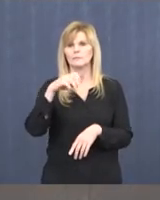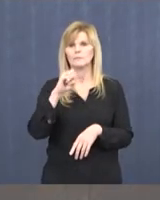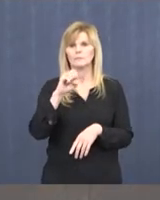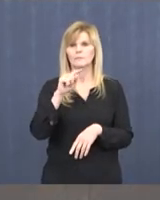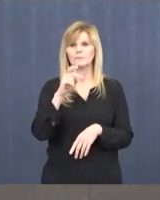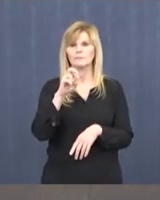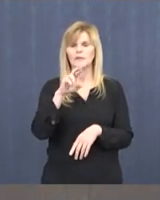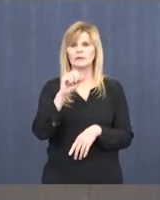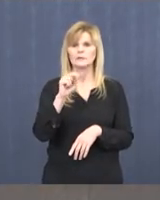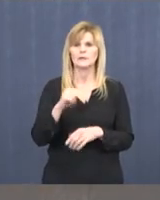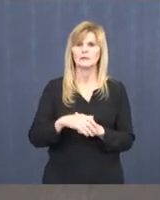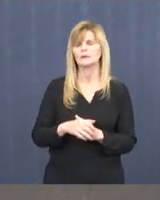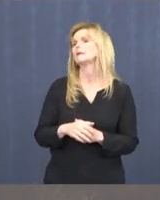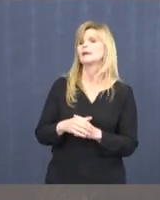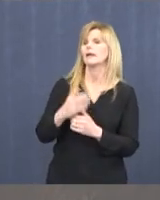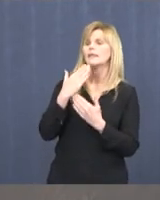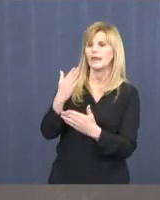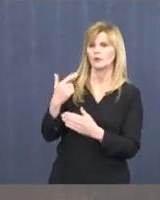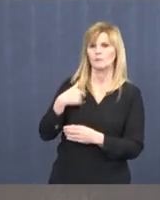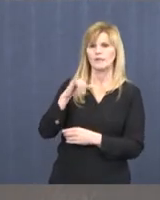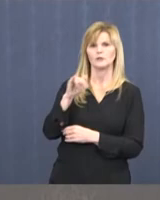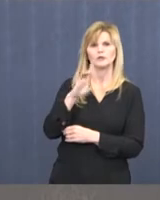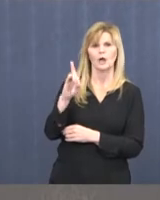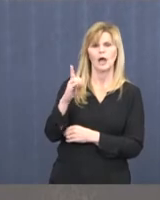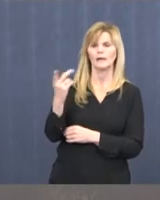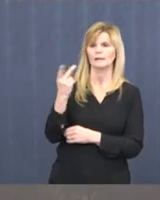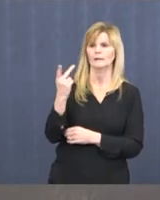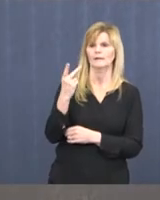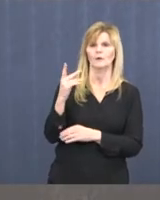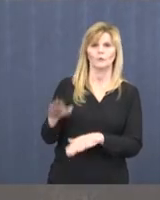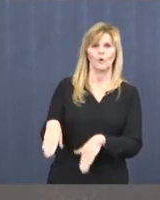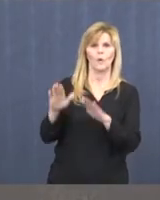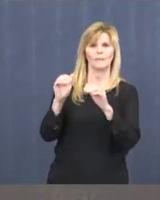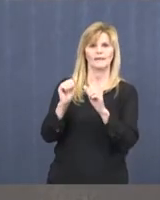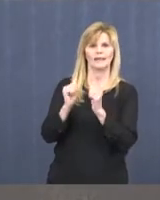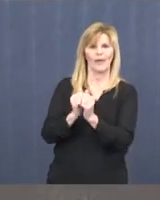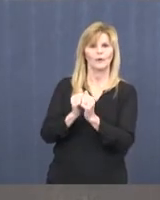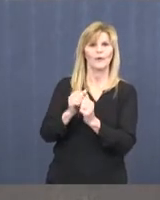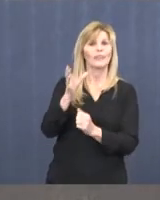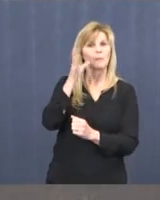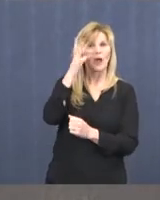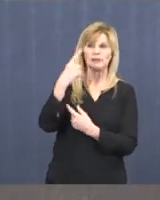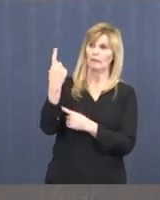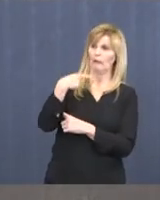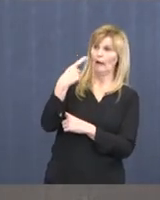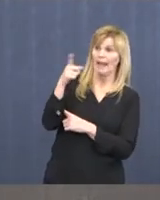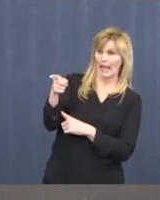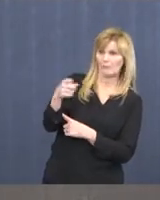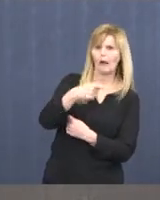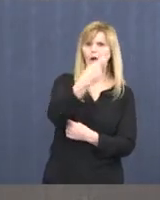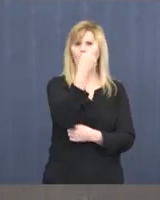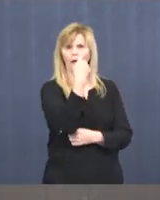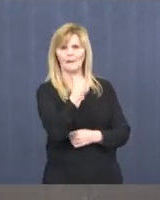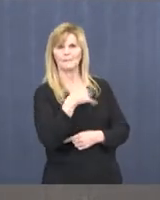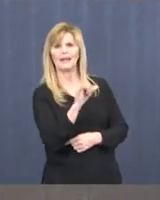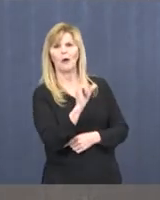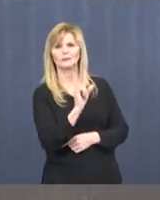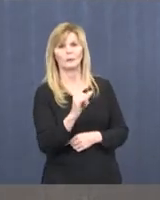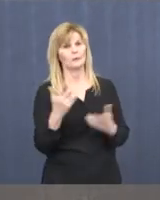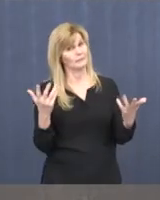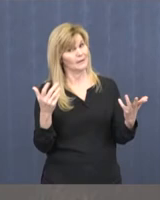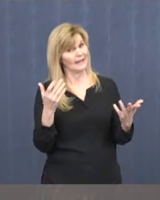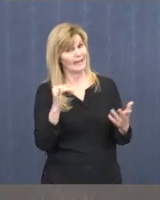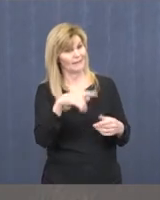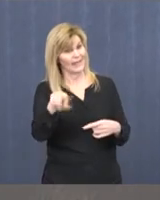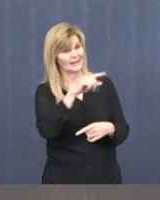Thank you, Mayor. Mayor Judd and I grew up together, and those parents were the same ones that checked me, so thank you to them. Unless the both of us wouldn't be here, Mayor.